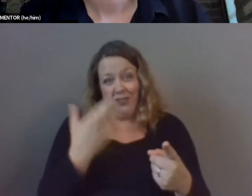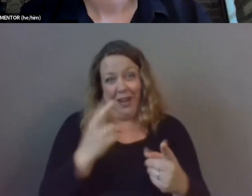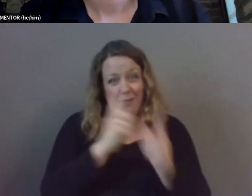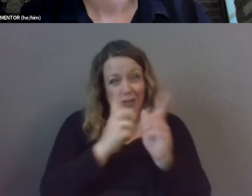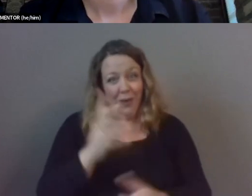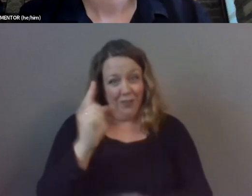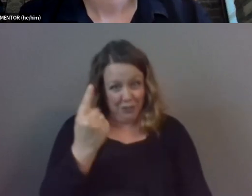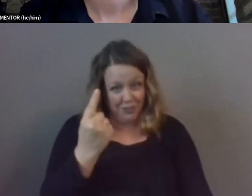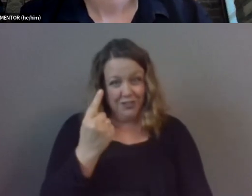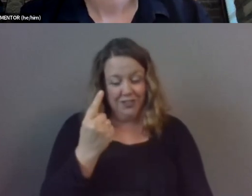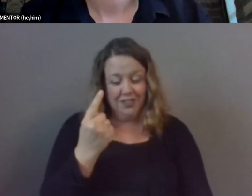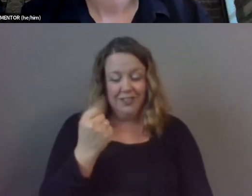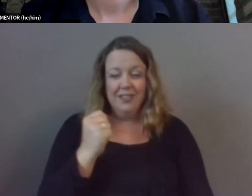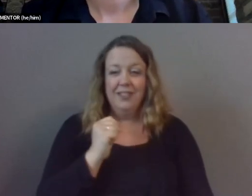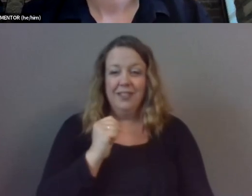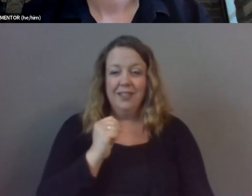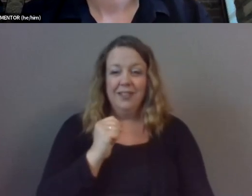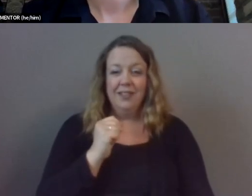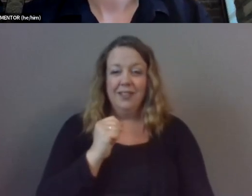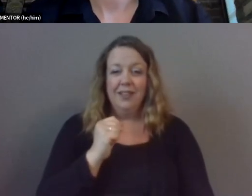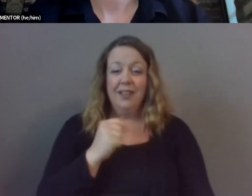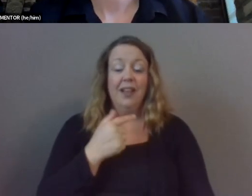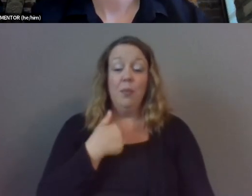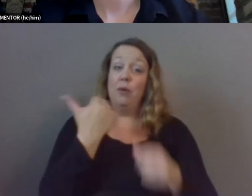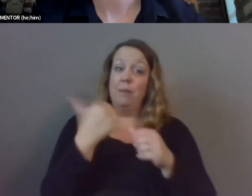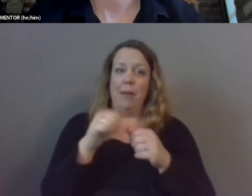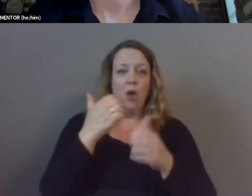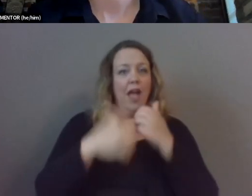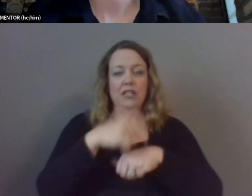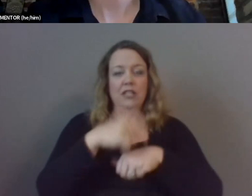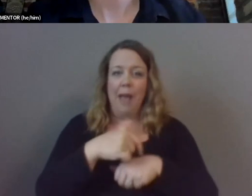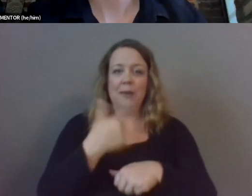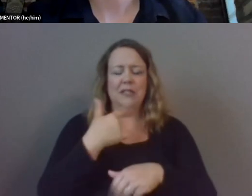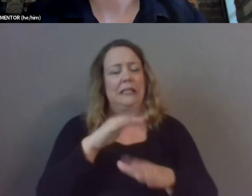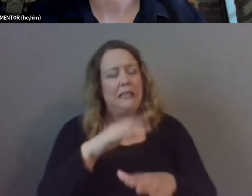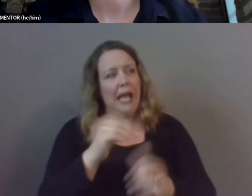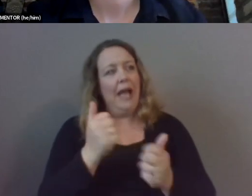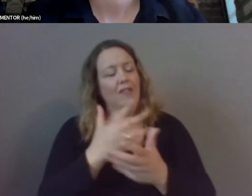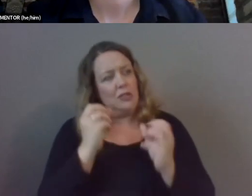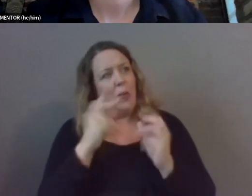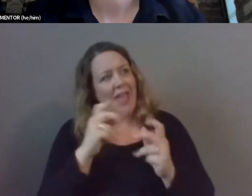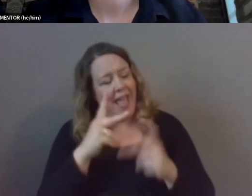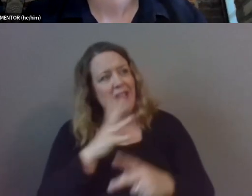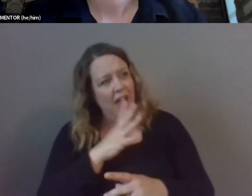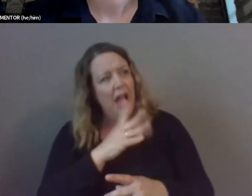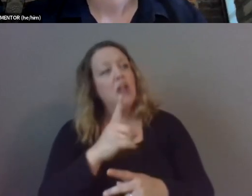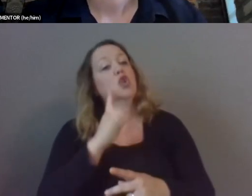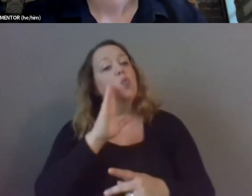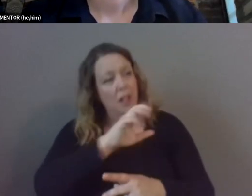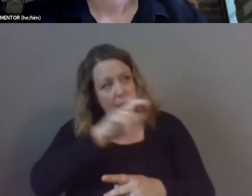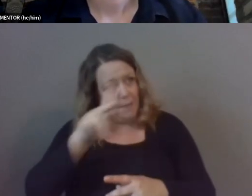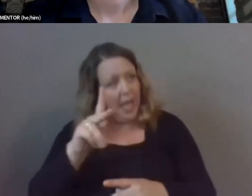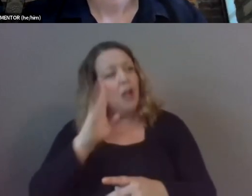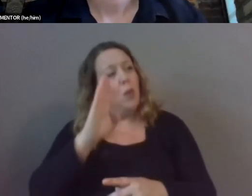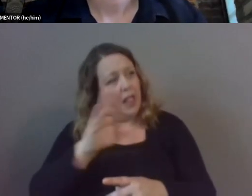what i remember he he uh every uh every single time he told me everything's gonna be okay and eventually you're gonna come back and not only that